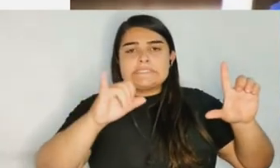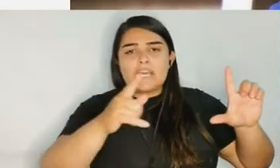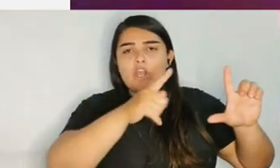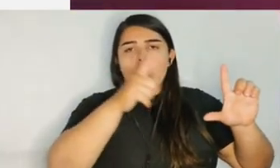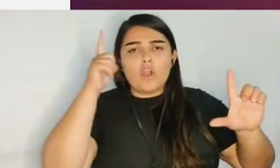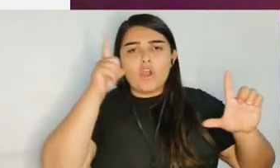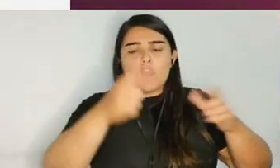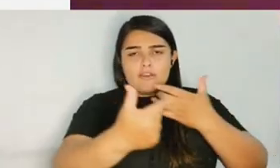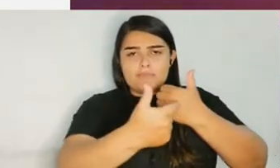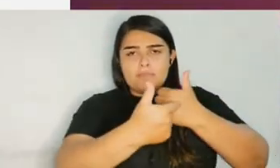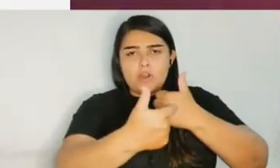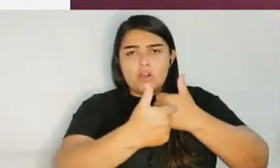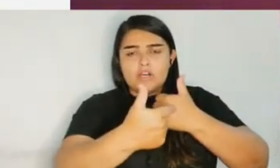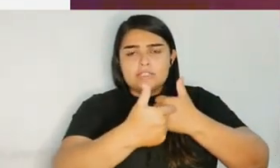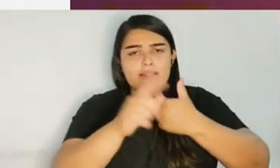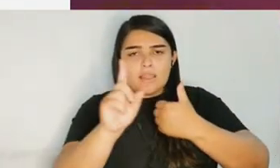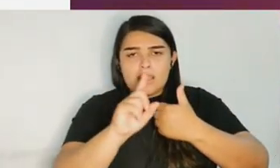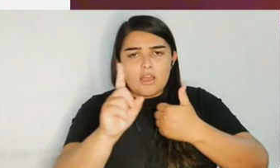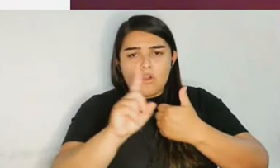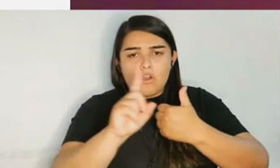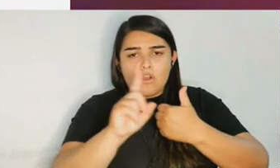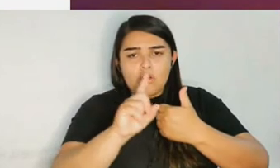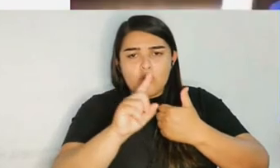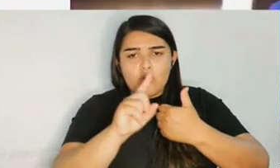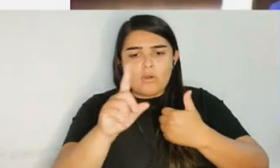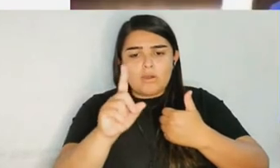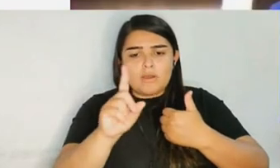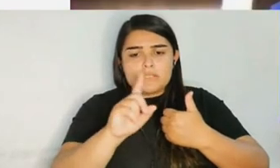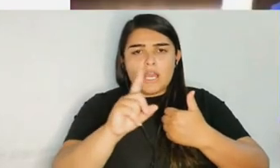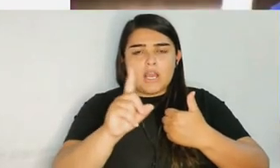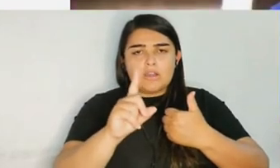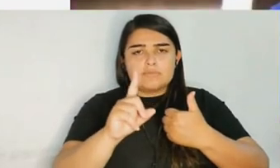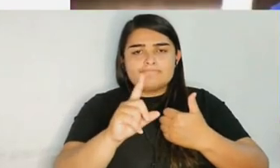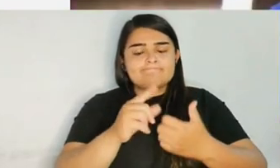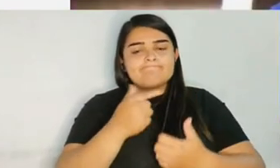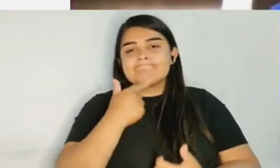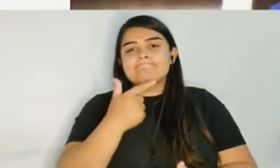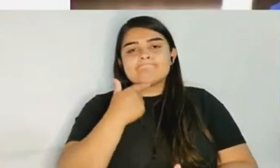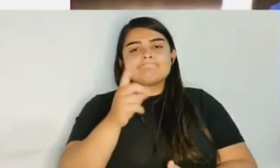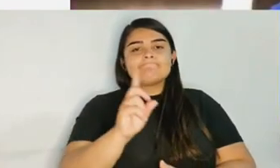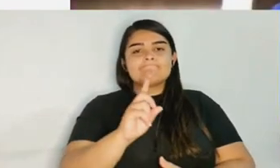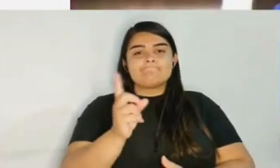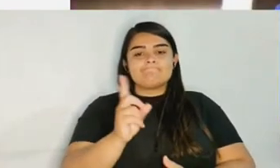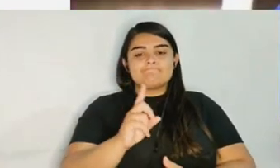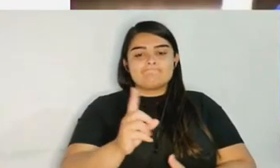No, not yet. Not yet. Okay. So let me share the screen. We can see it, doctor.